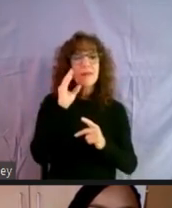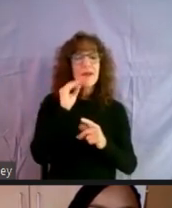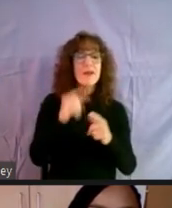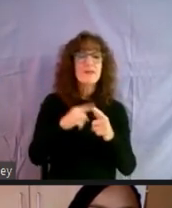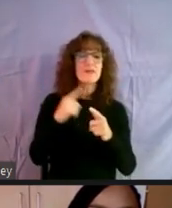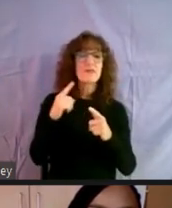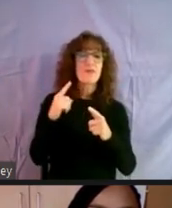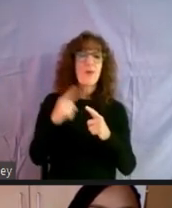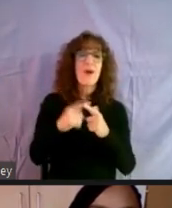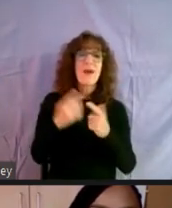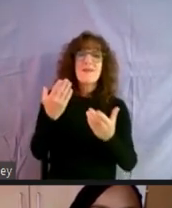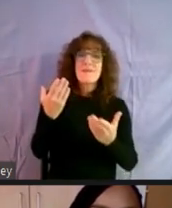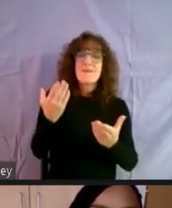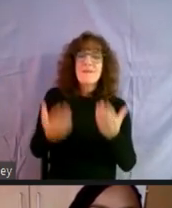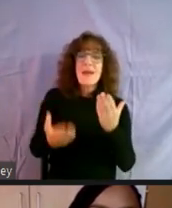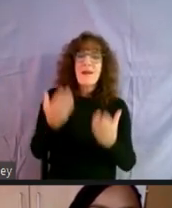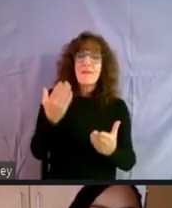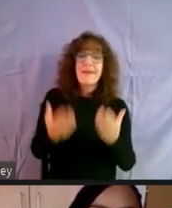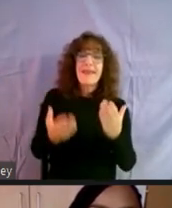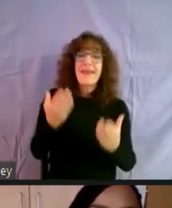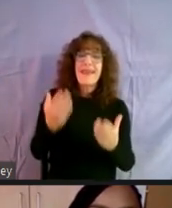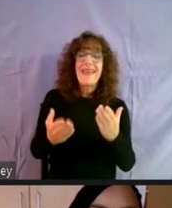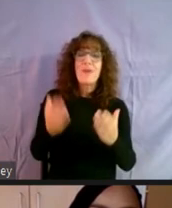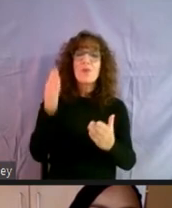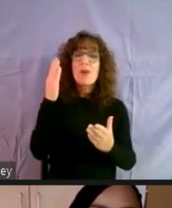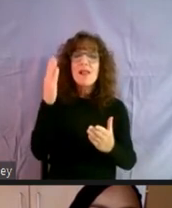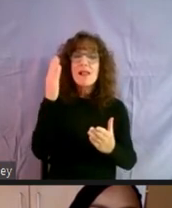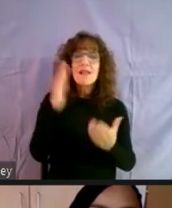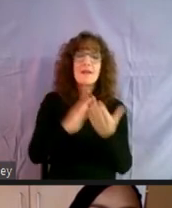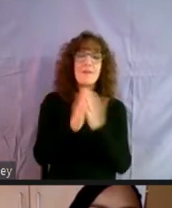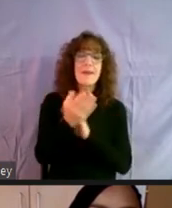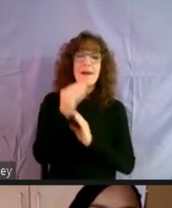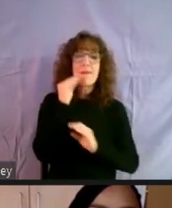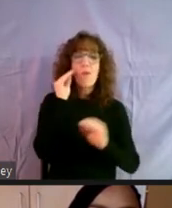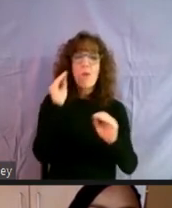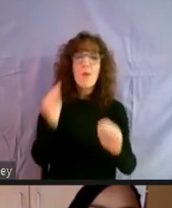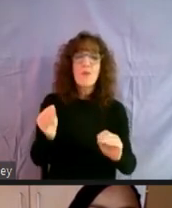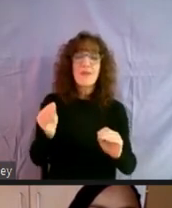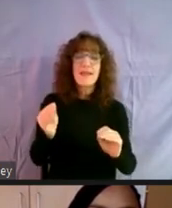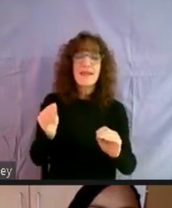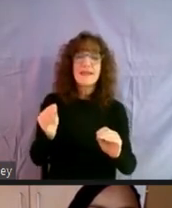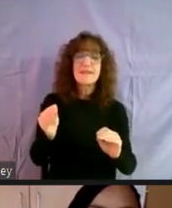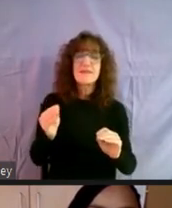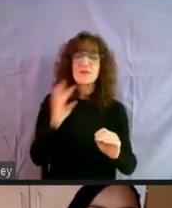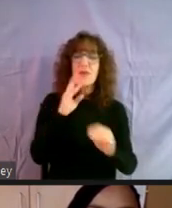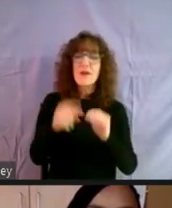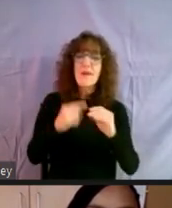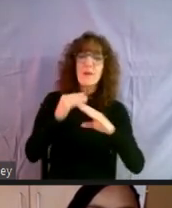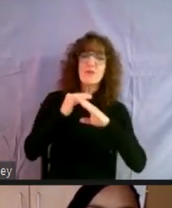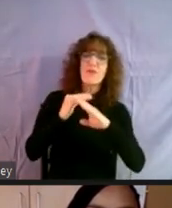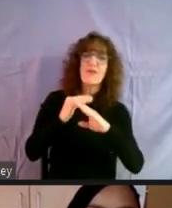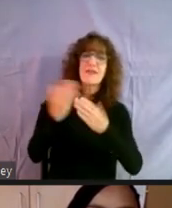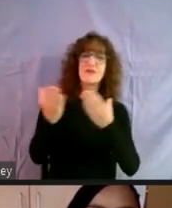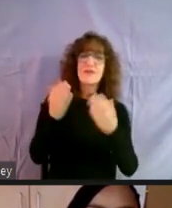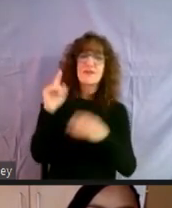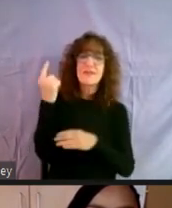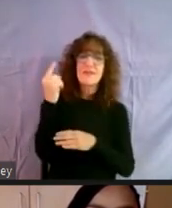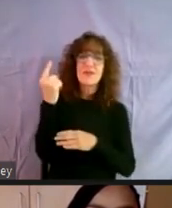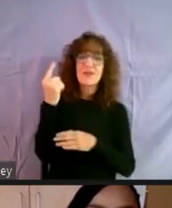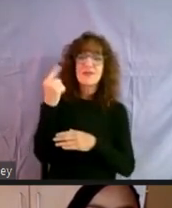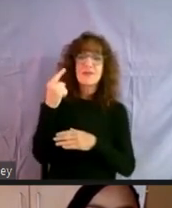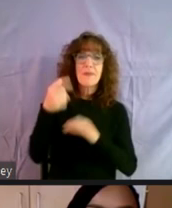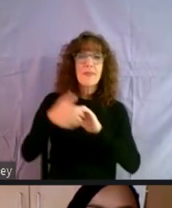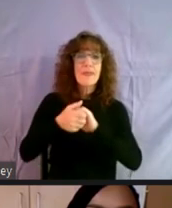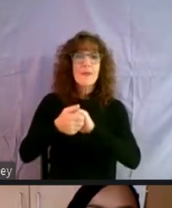may be at risk of experiencing homelessness. And so I'll start with some of the preventive services that we provide. Um, we're a partner,